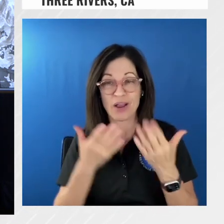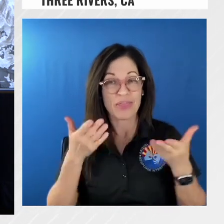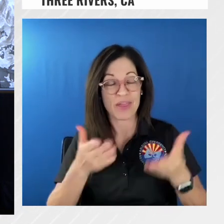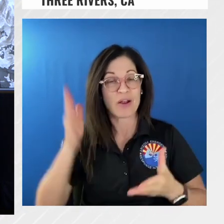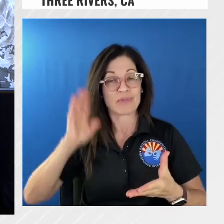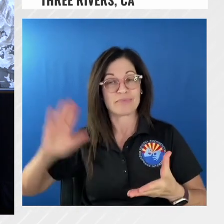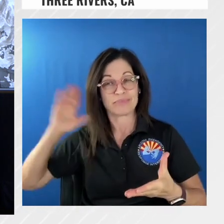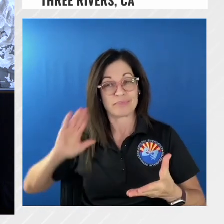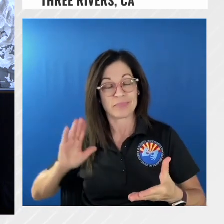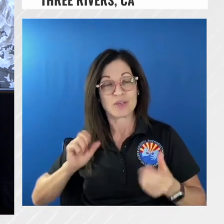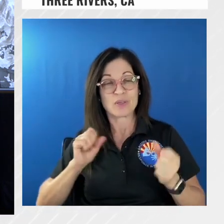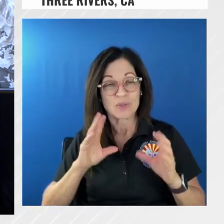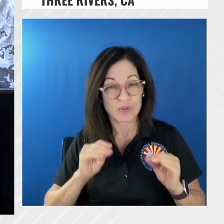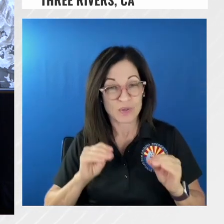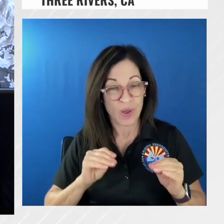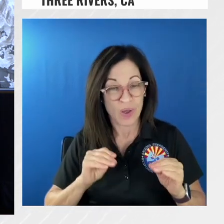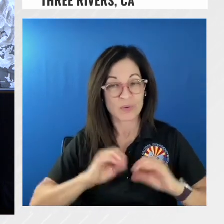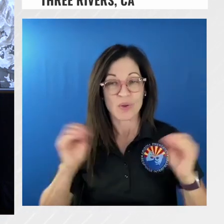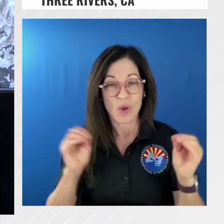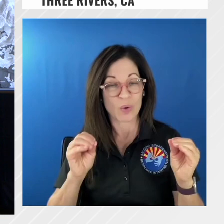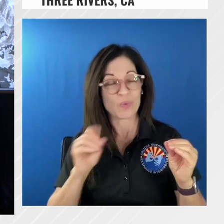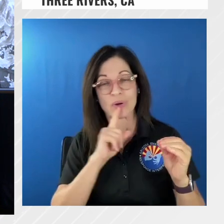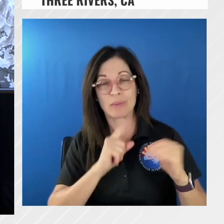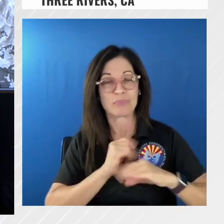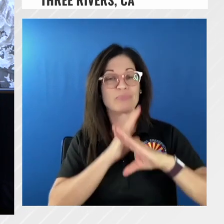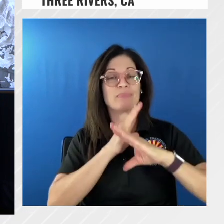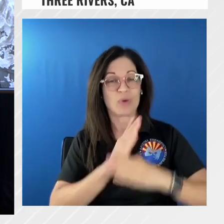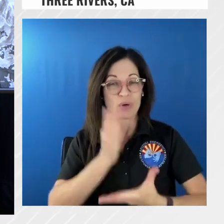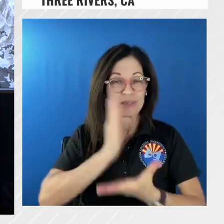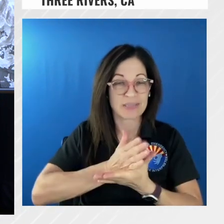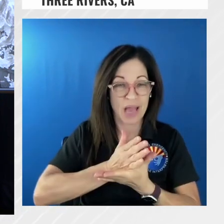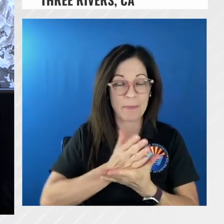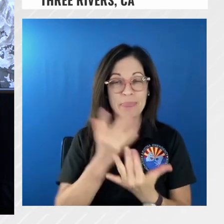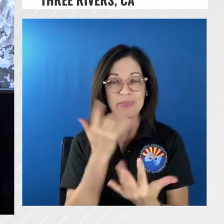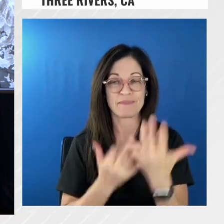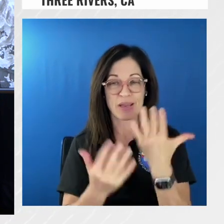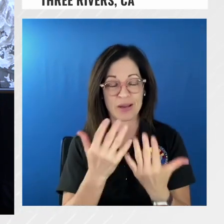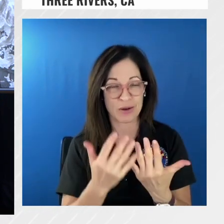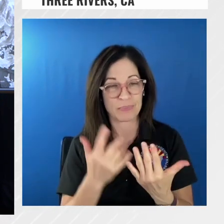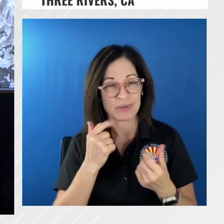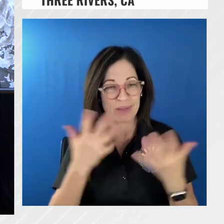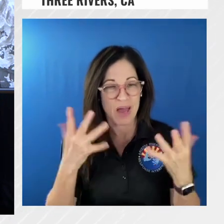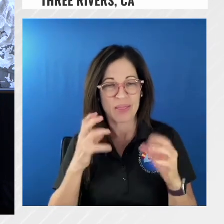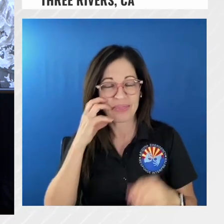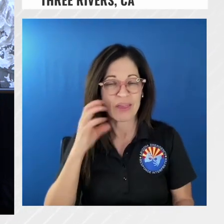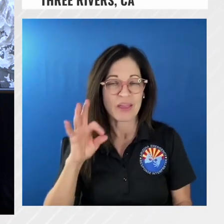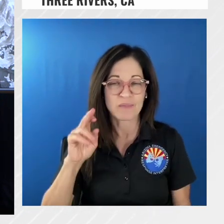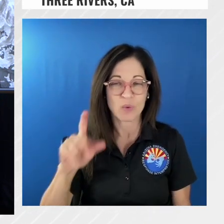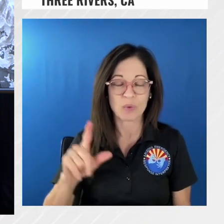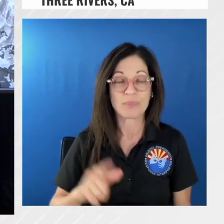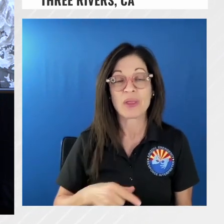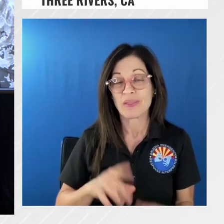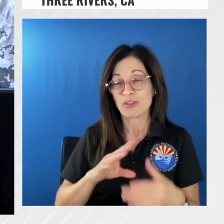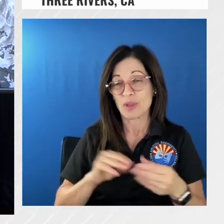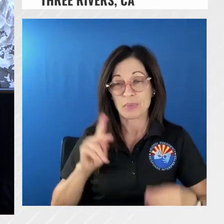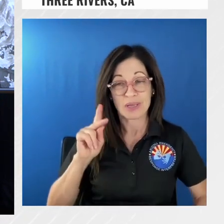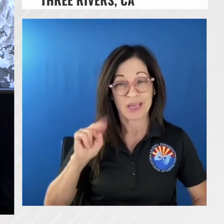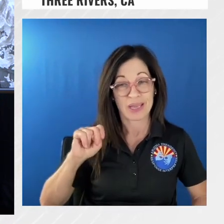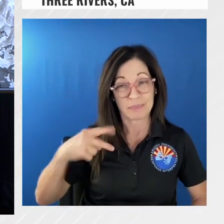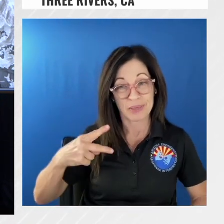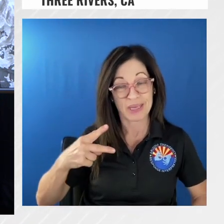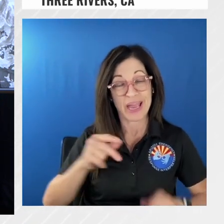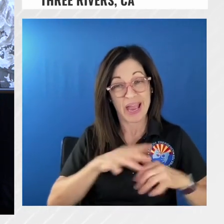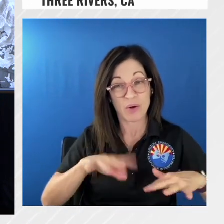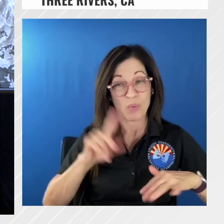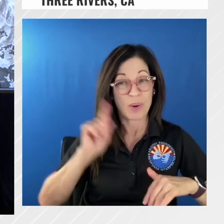into for stopping it we do have the k and p fire here on the south end so we'll look at options that may be getting it out to that area where we can slow it